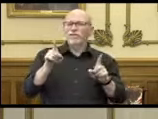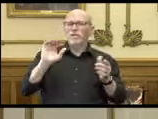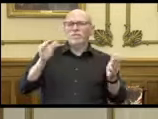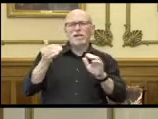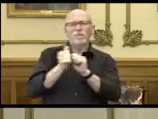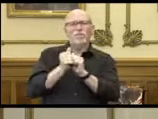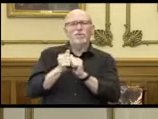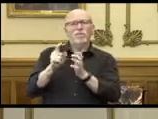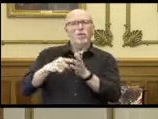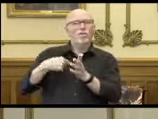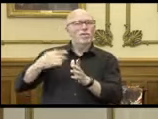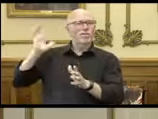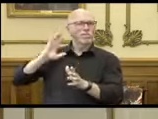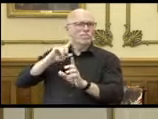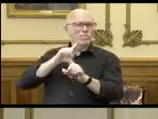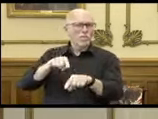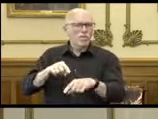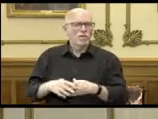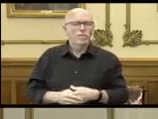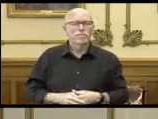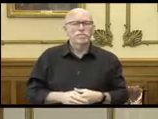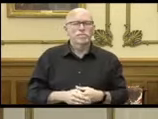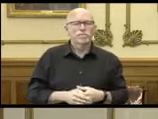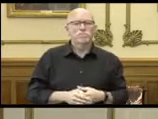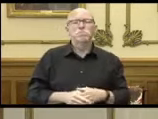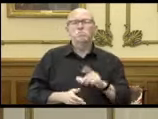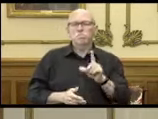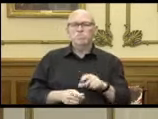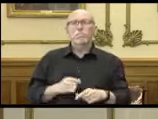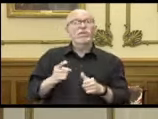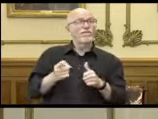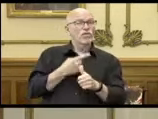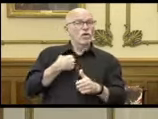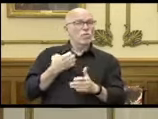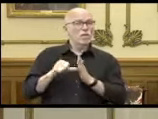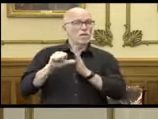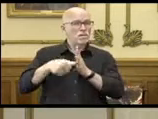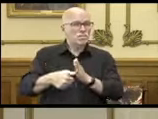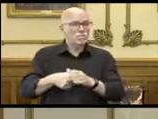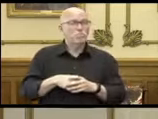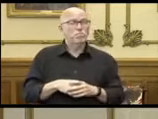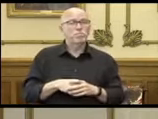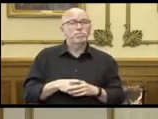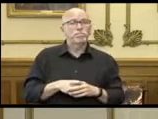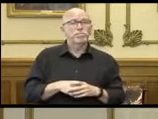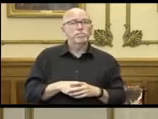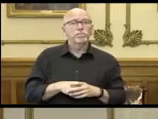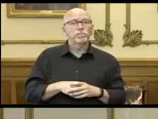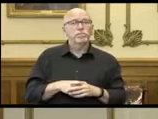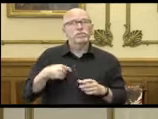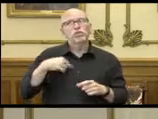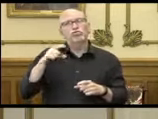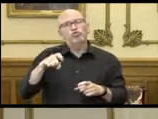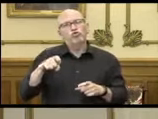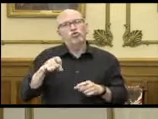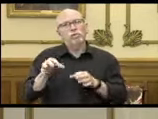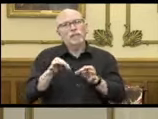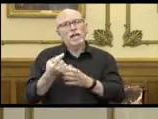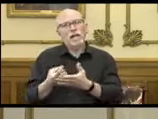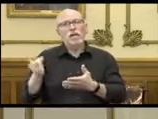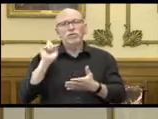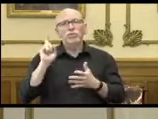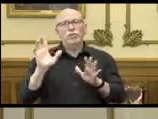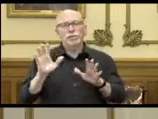what we've previously reported. The first thing I should emphasize and should have done so last week